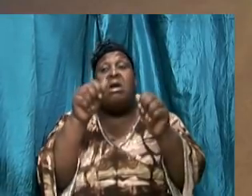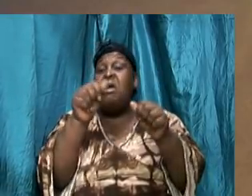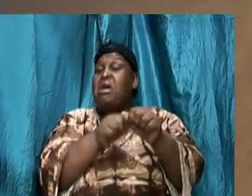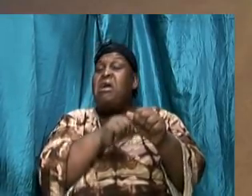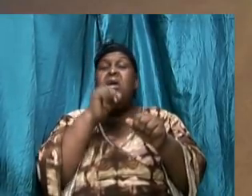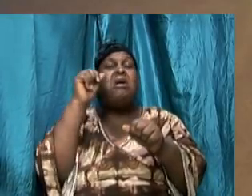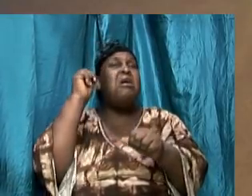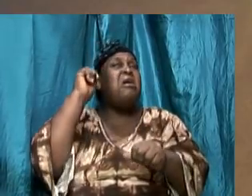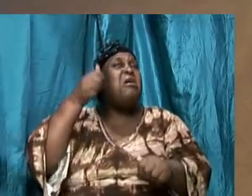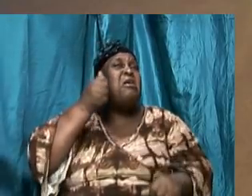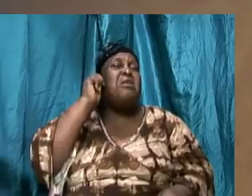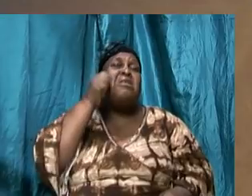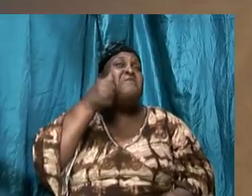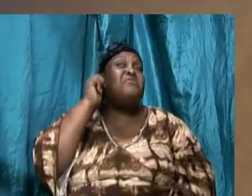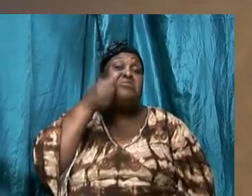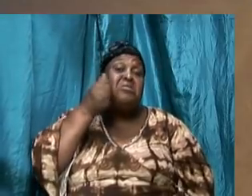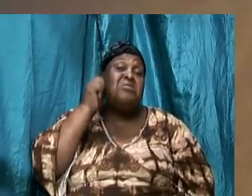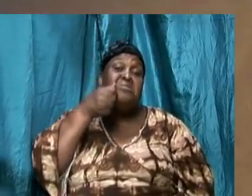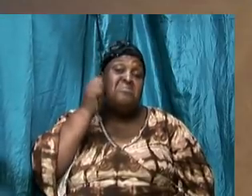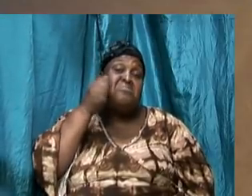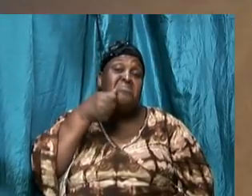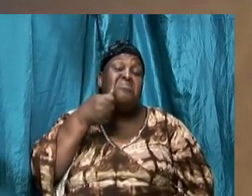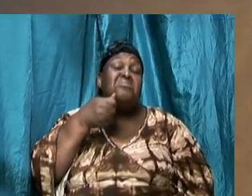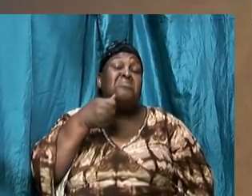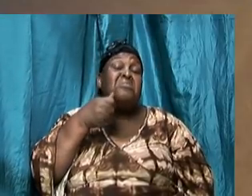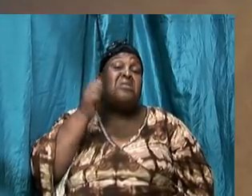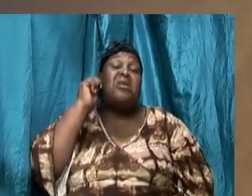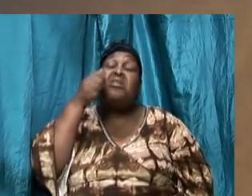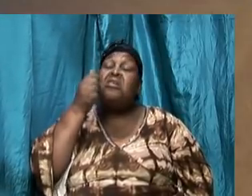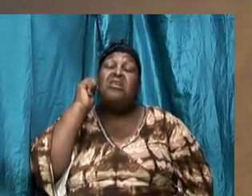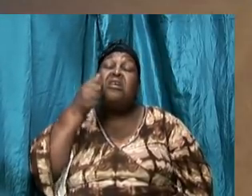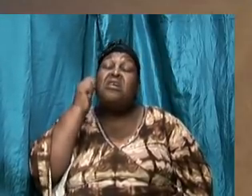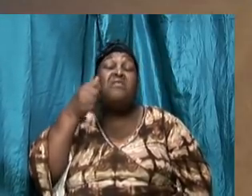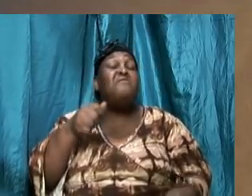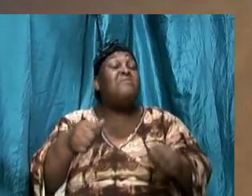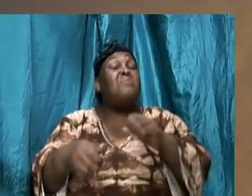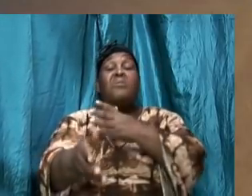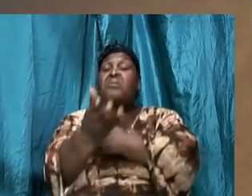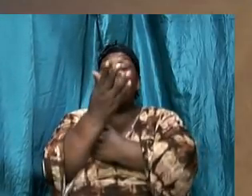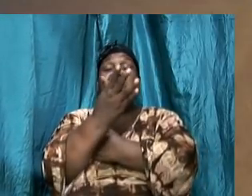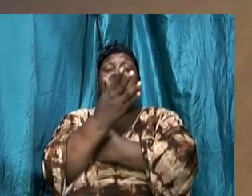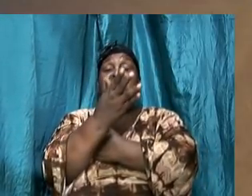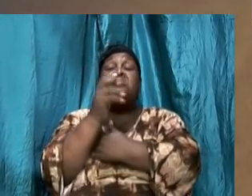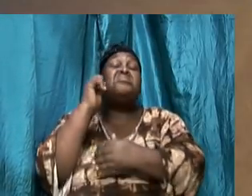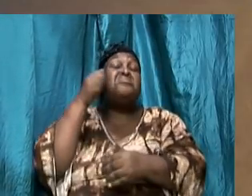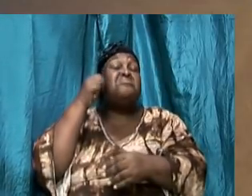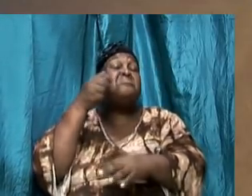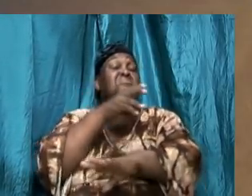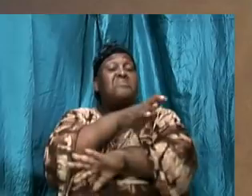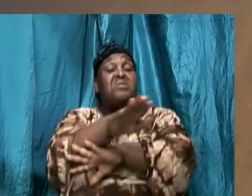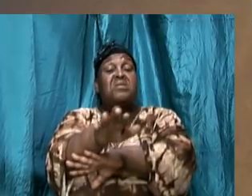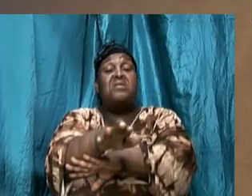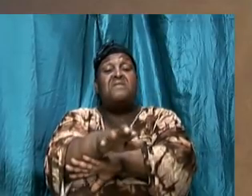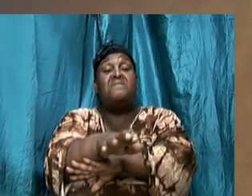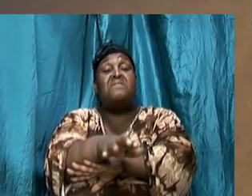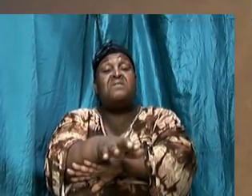every day every morning every evening